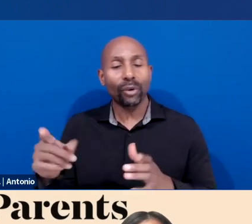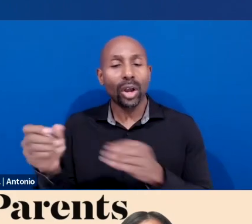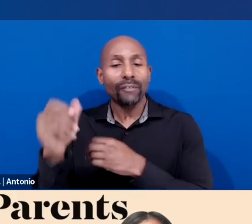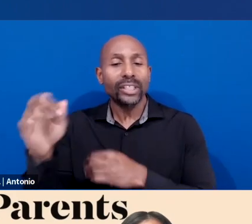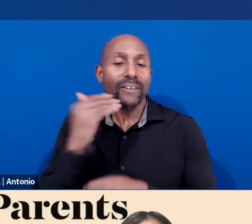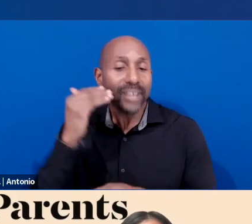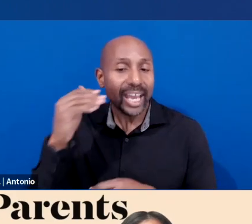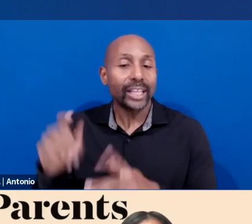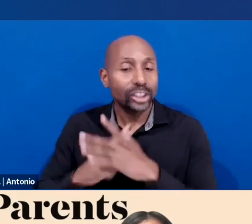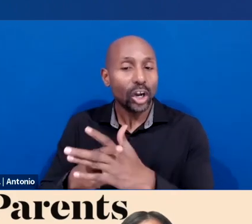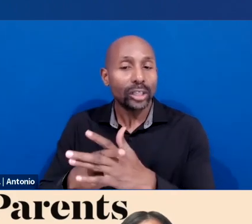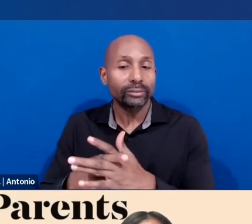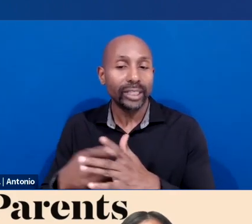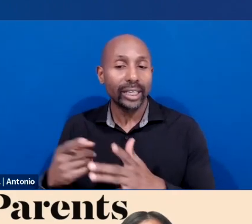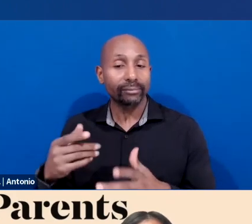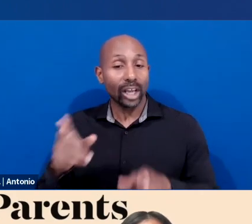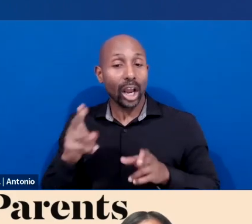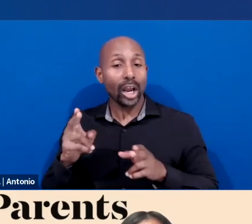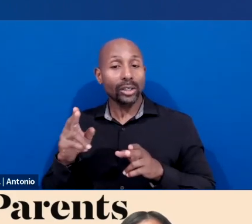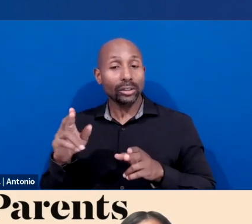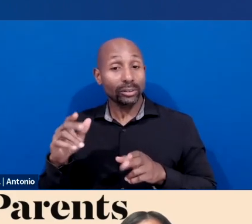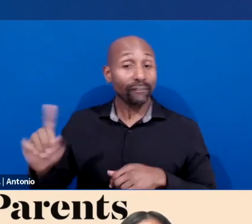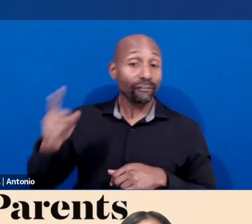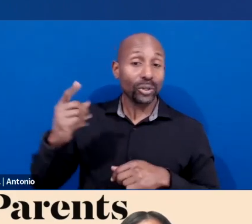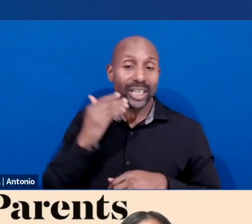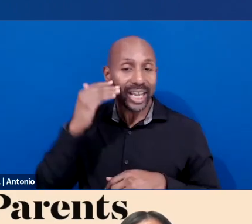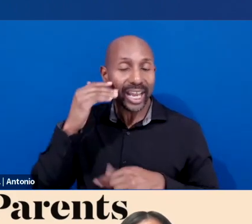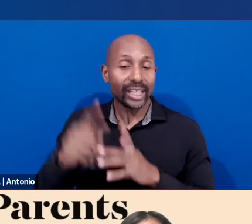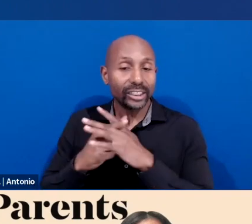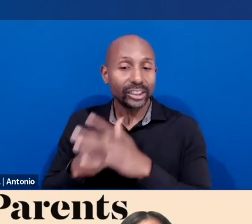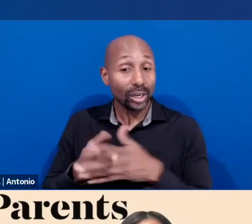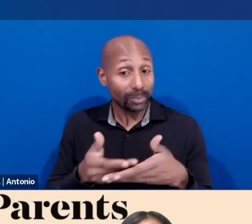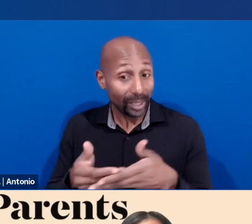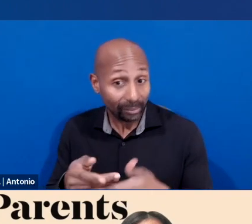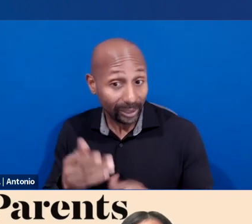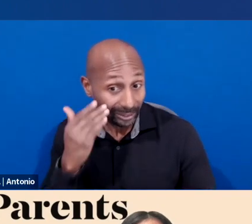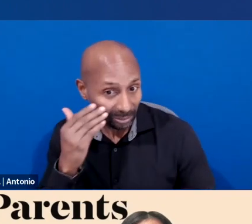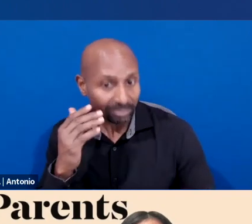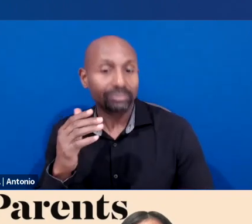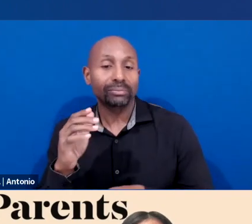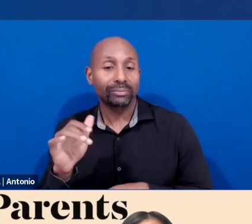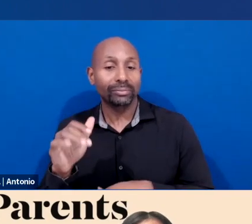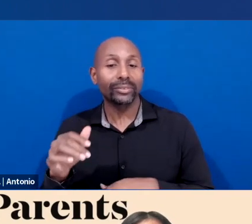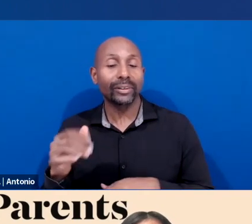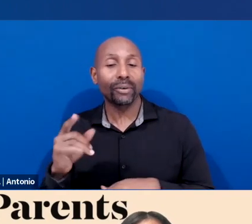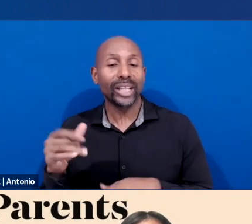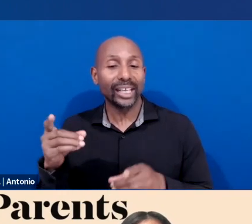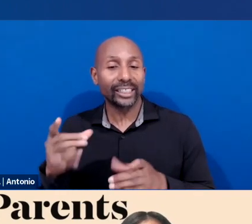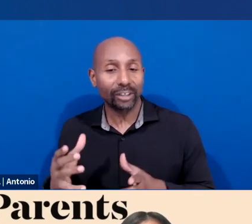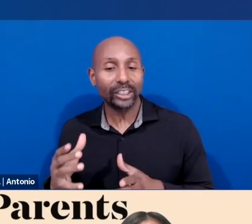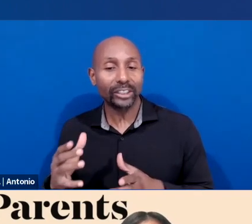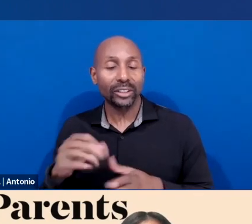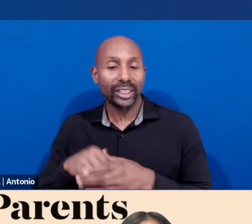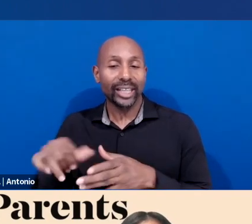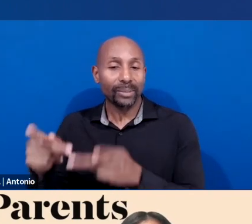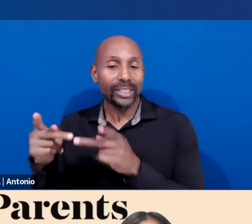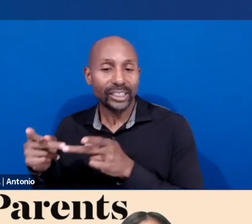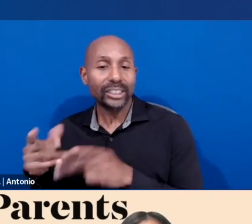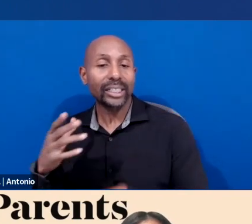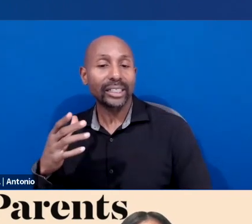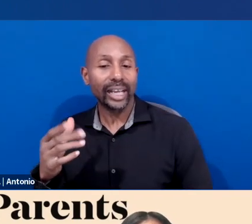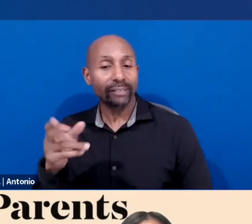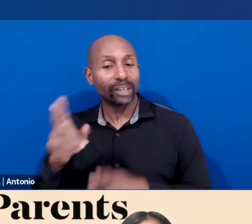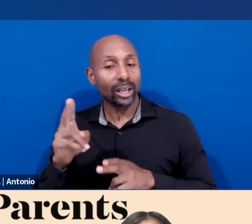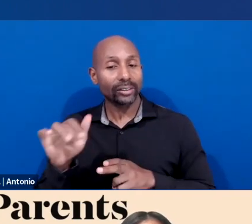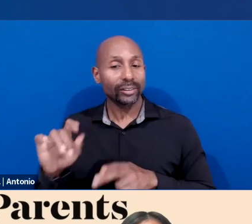now is such an important moment in our history because we're all on the same page in full agreement and on the same page in